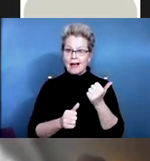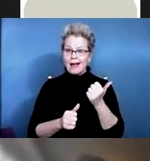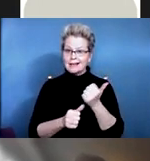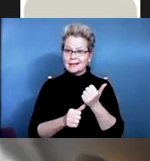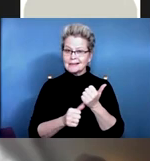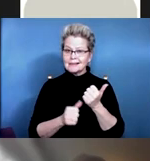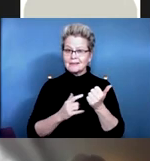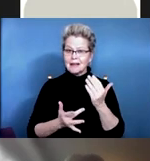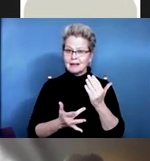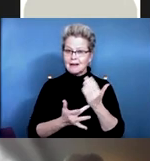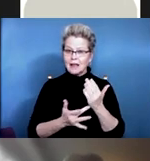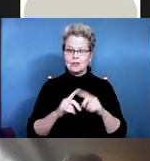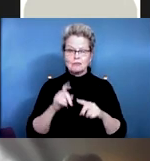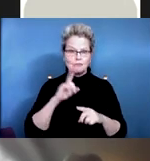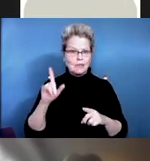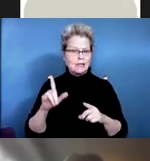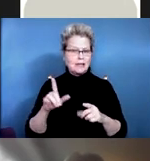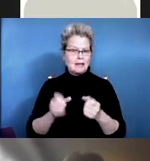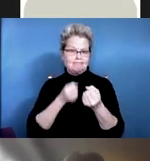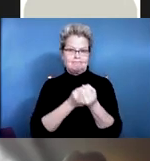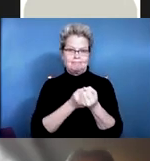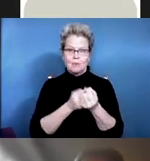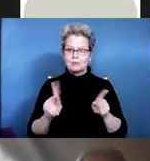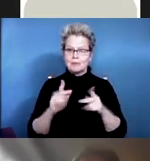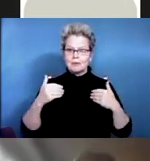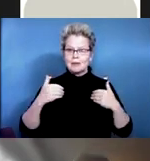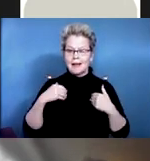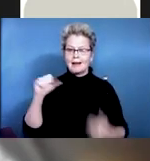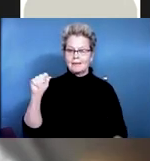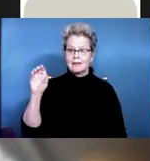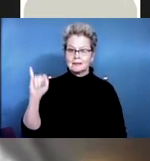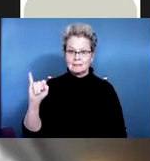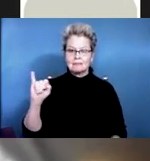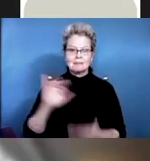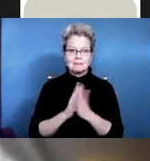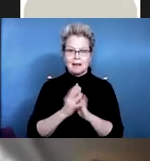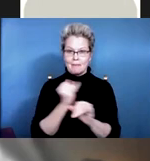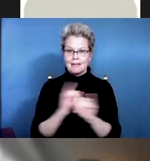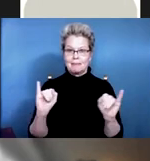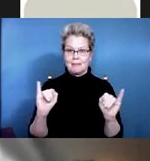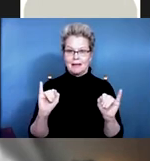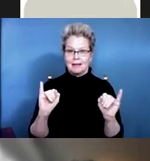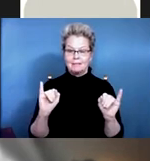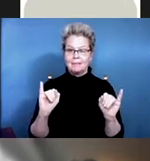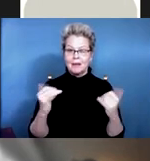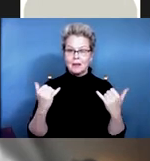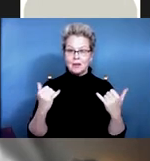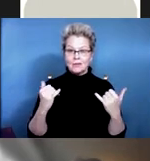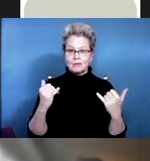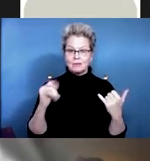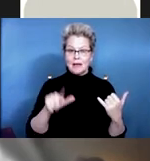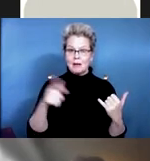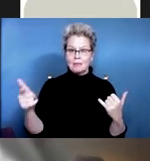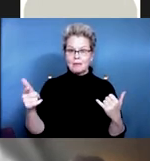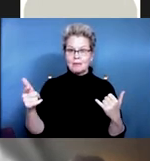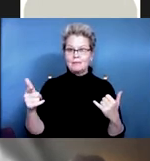in helping people with spinal cord injury become independent. And with that, I'm going to pass on the next